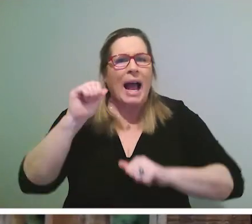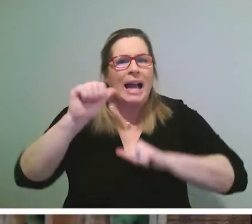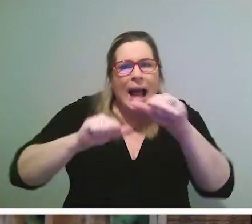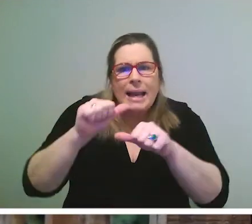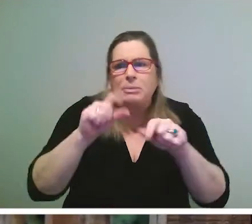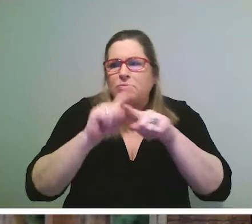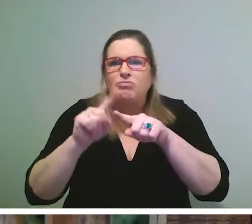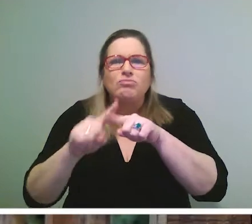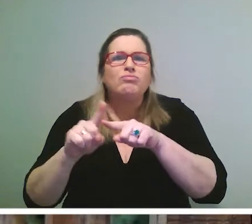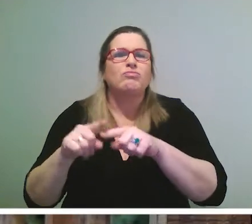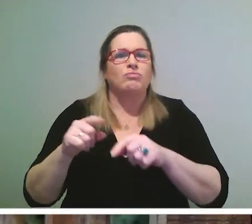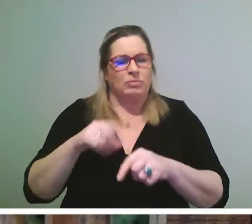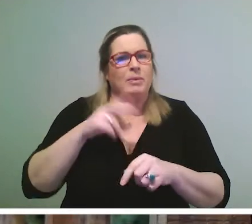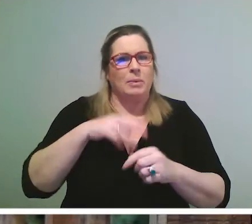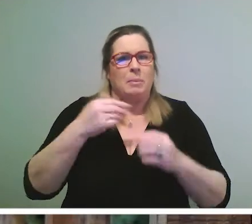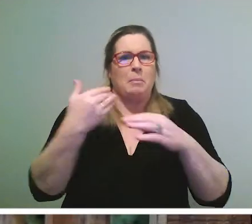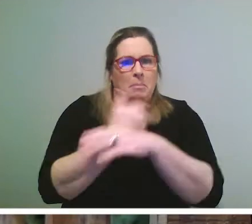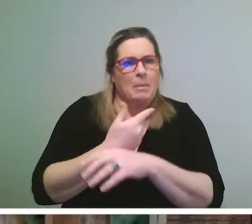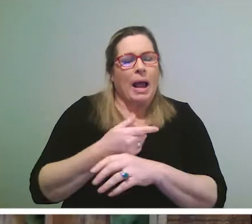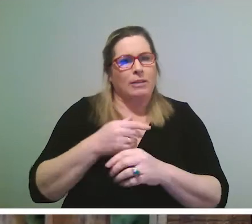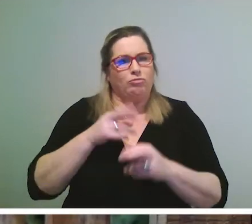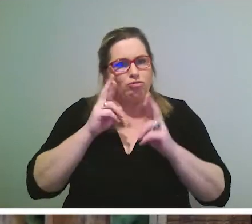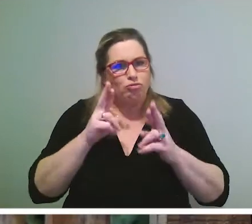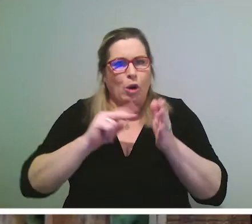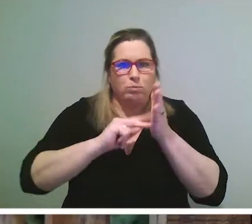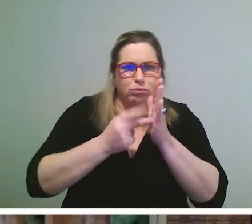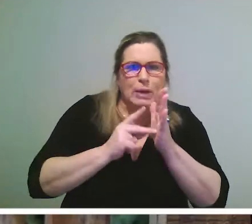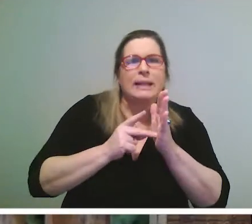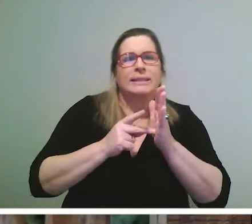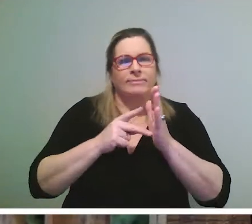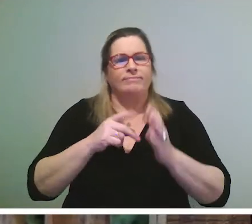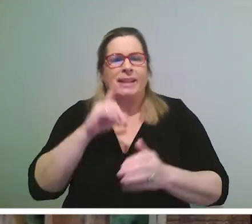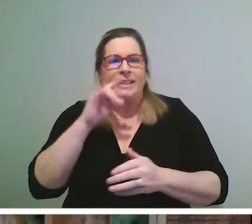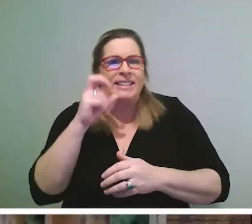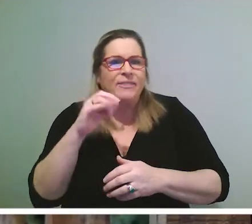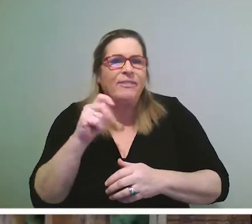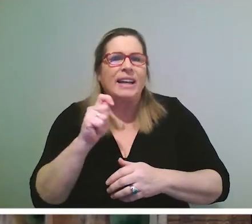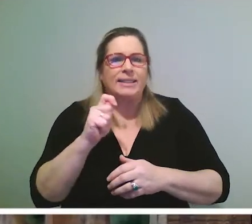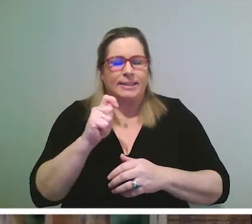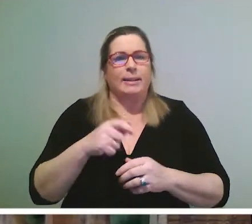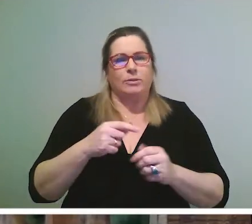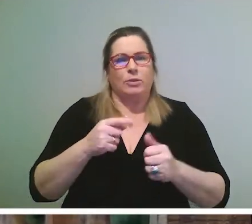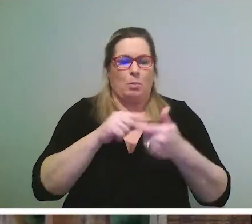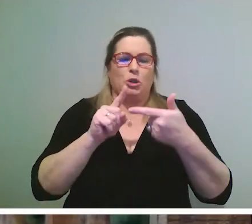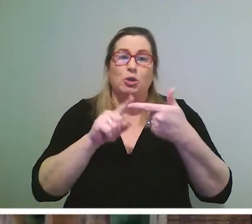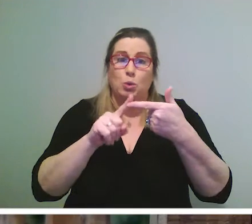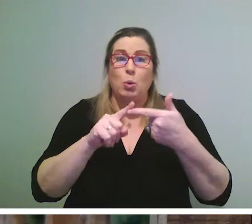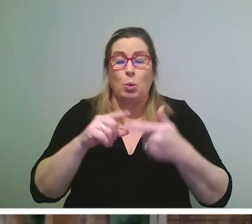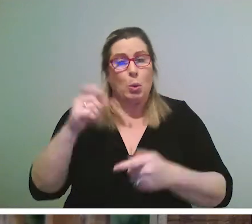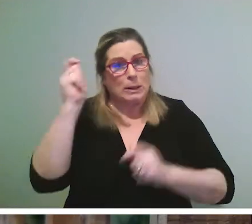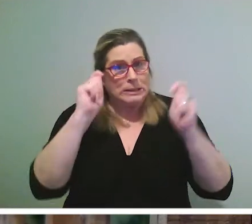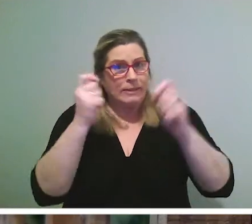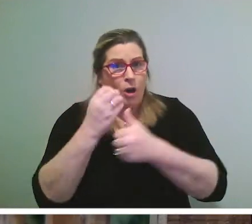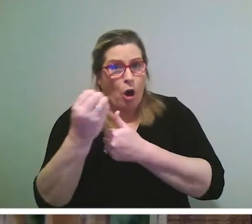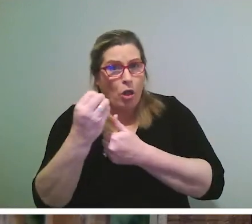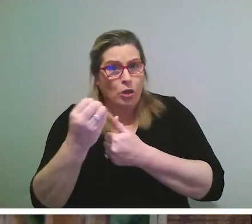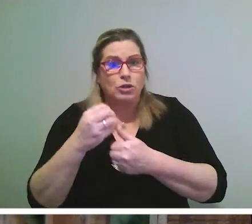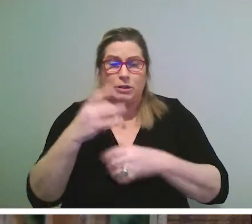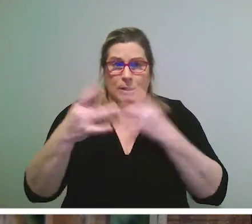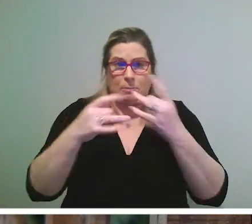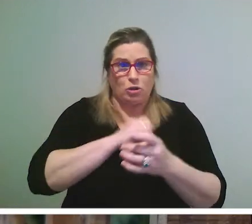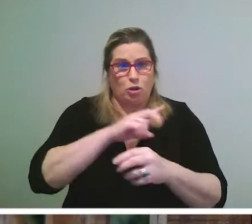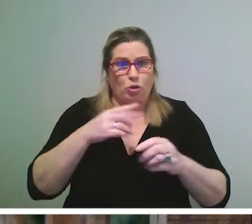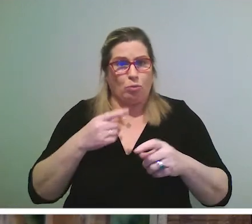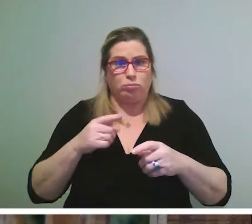by proper planning and disinfecting. Number two, be considerate of others. Take care that you, your tackle or your car